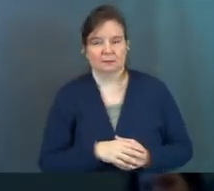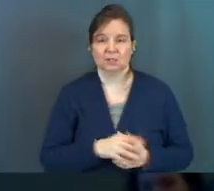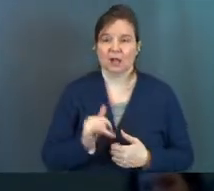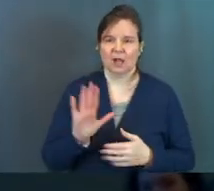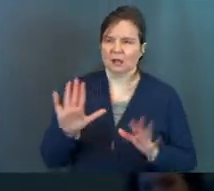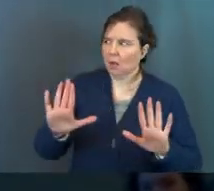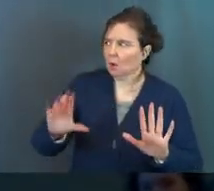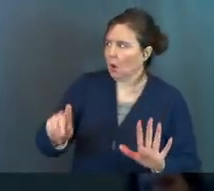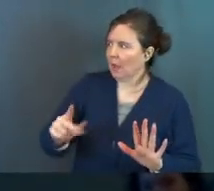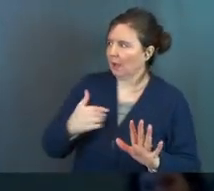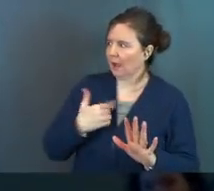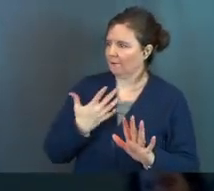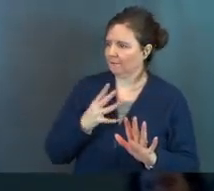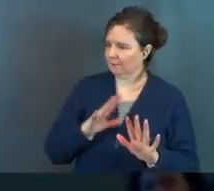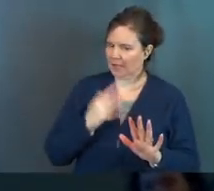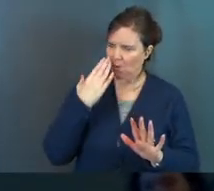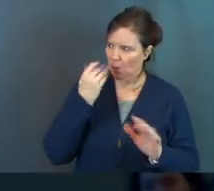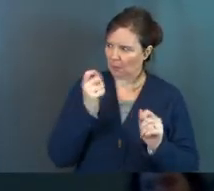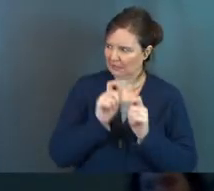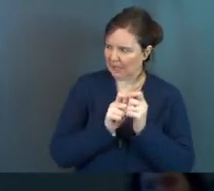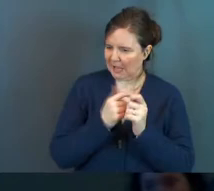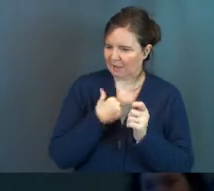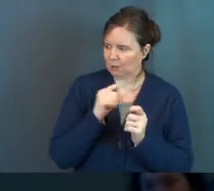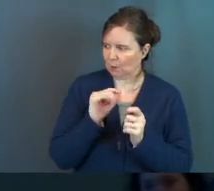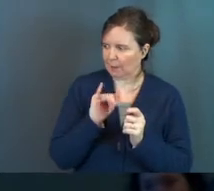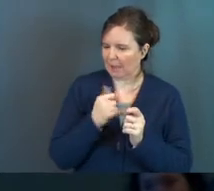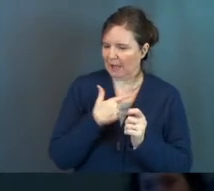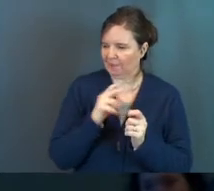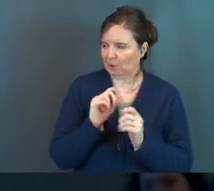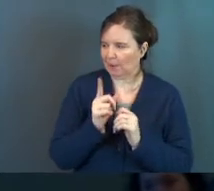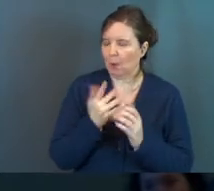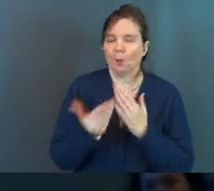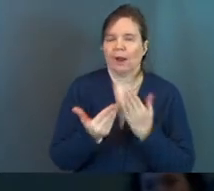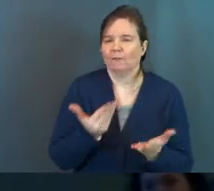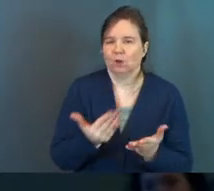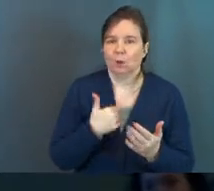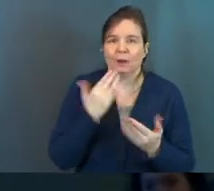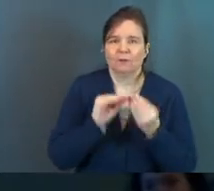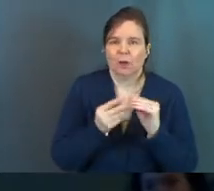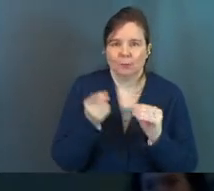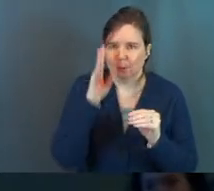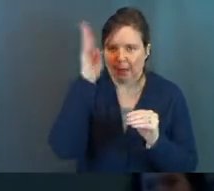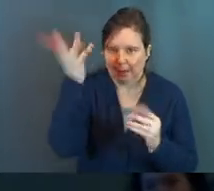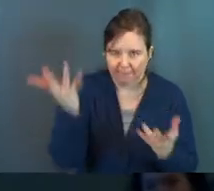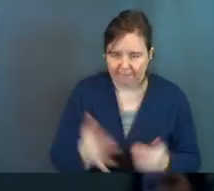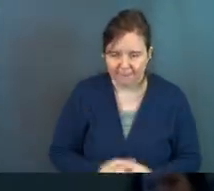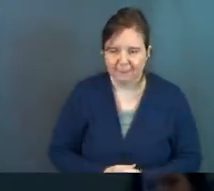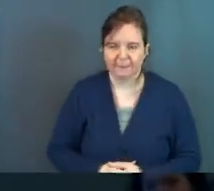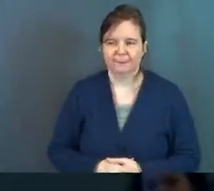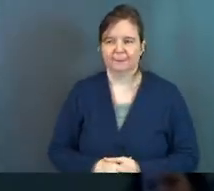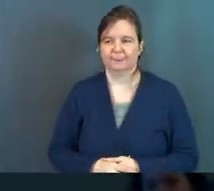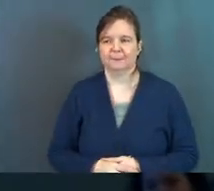And you're like, it's okay. I got 20 miles. got 30 miles. Whatever it is. Whatever number you made up.